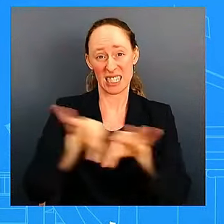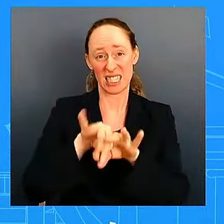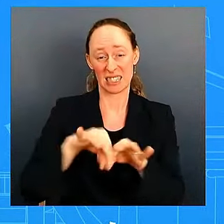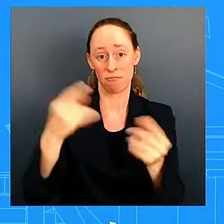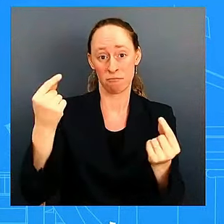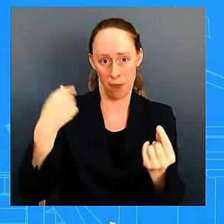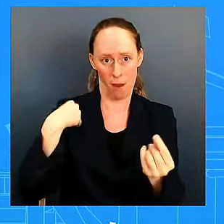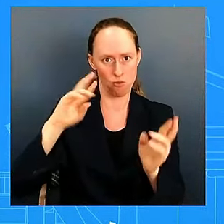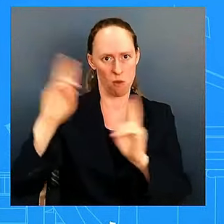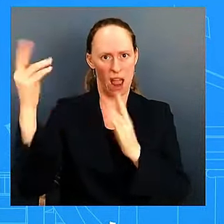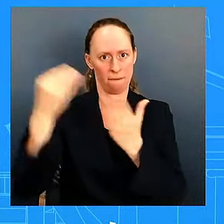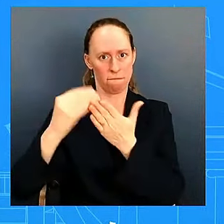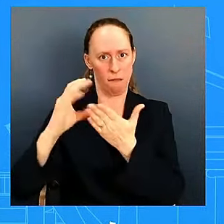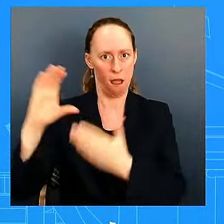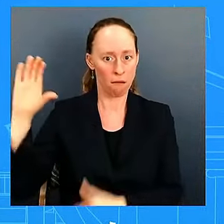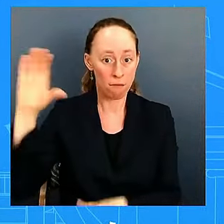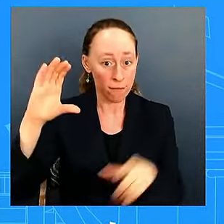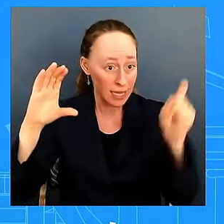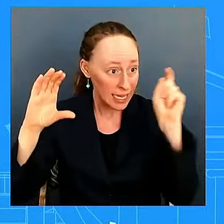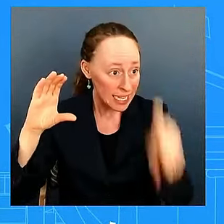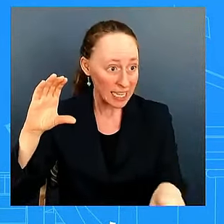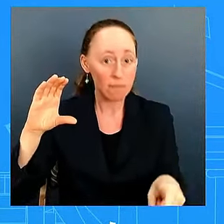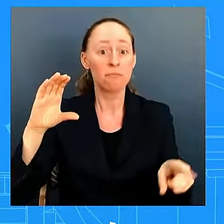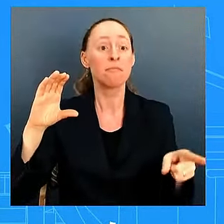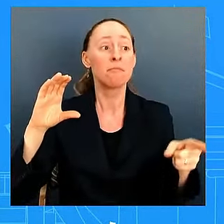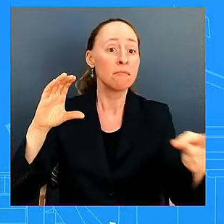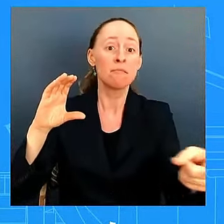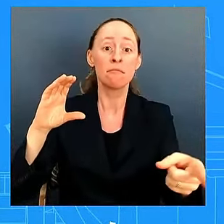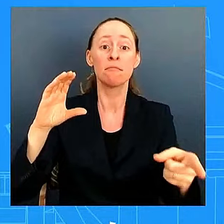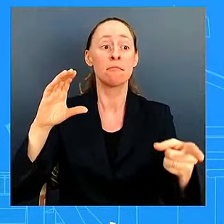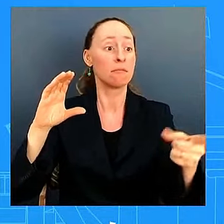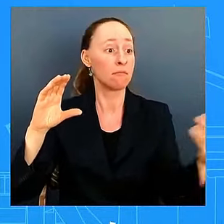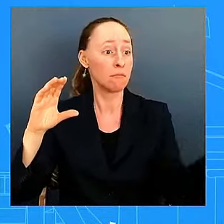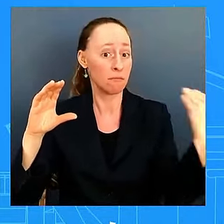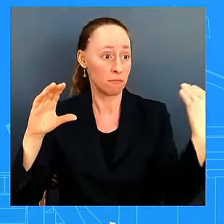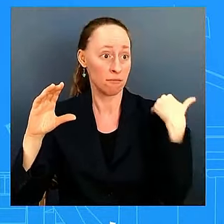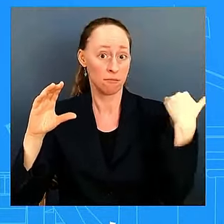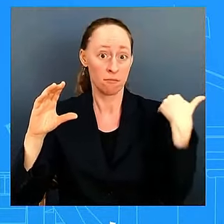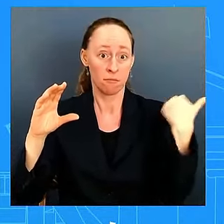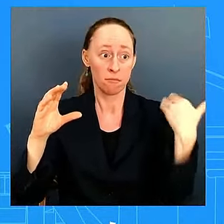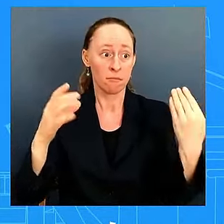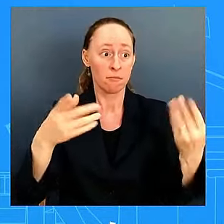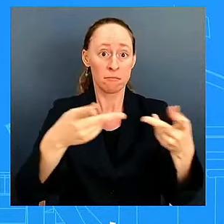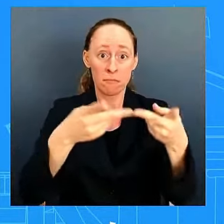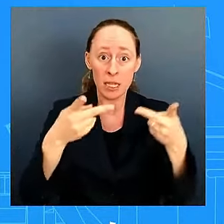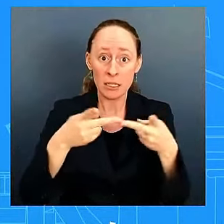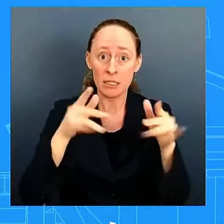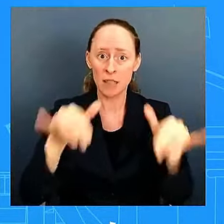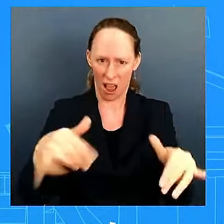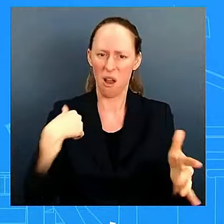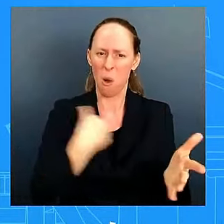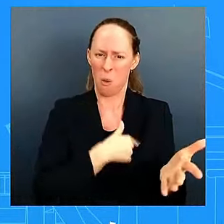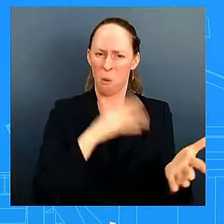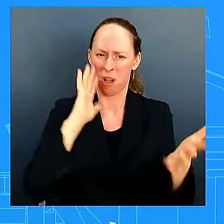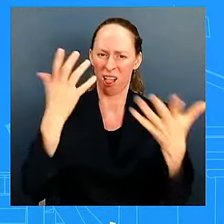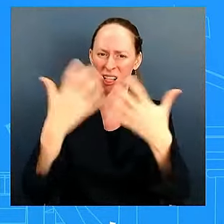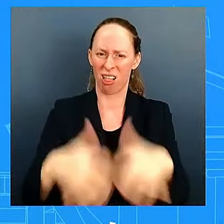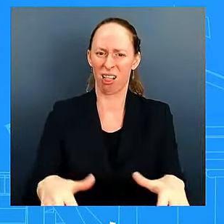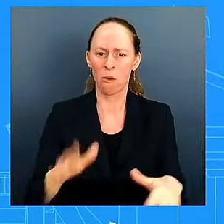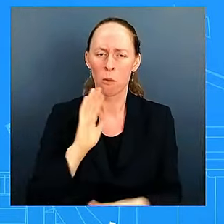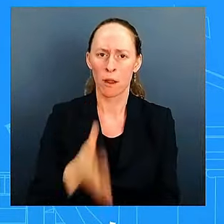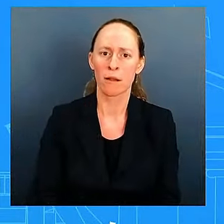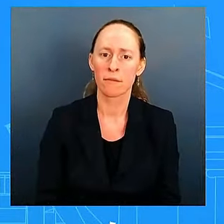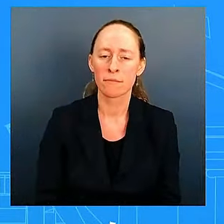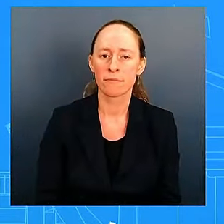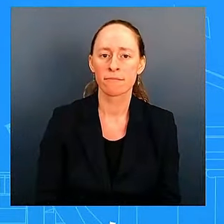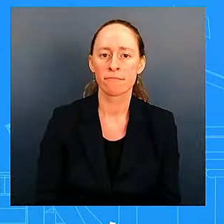they need them that's part of the fema process and what about insurance because that has been a big thing when these kind of situations happen if people have